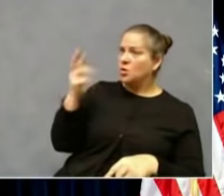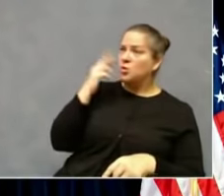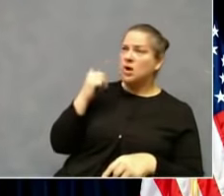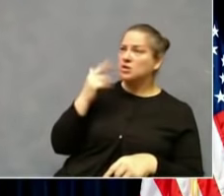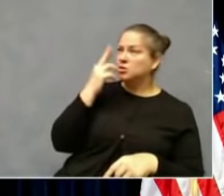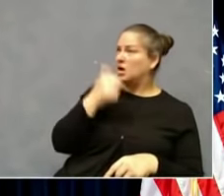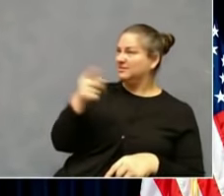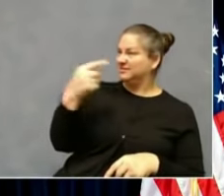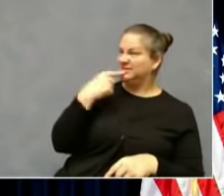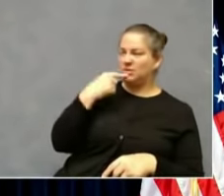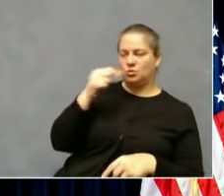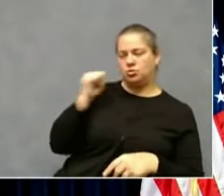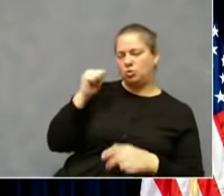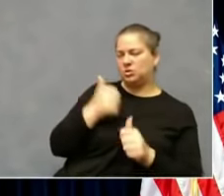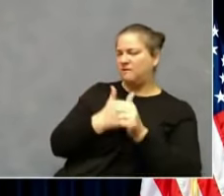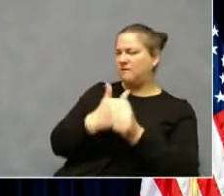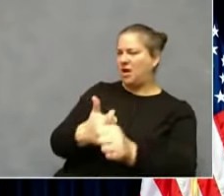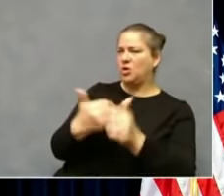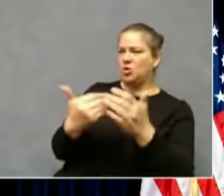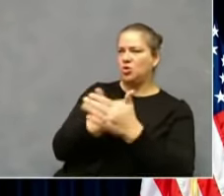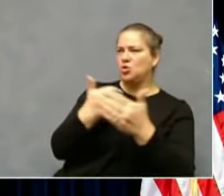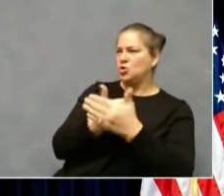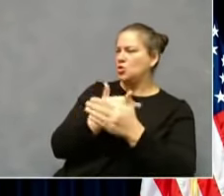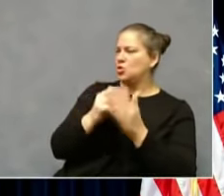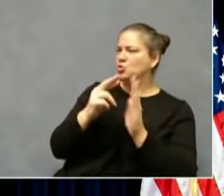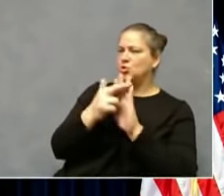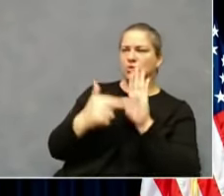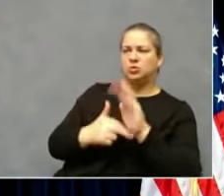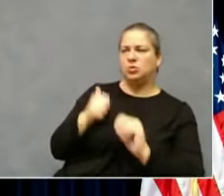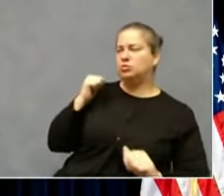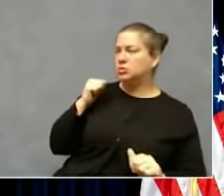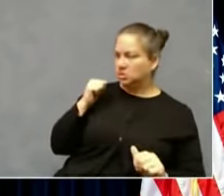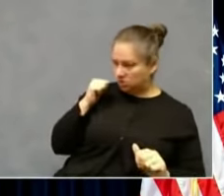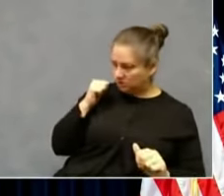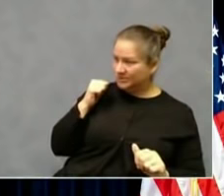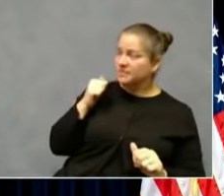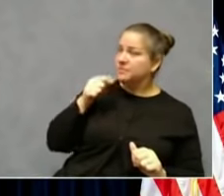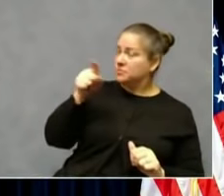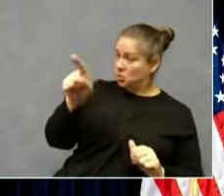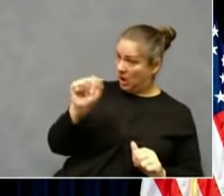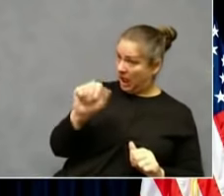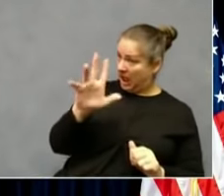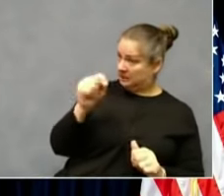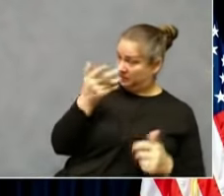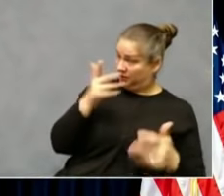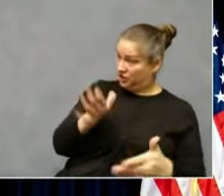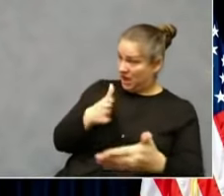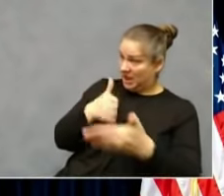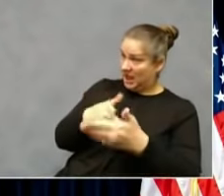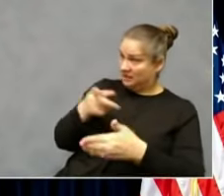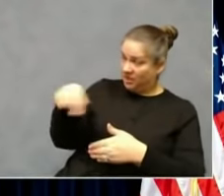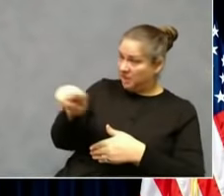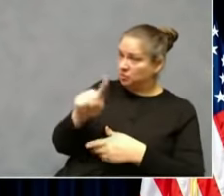restrictions? And has there been any action taken against those restaurants to enforce those rules?